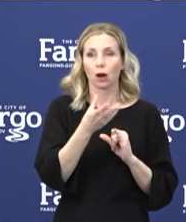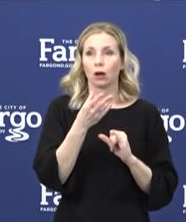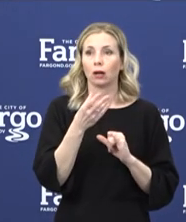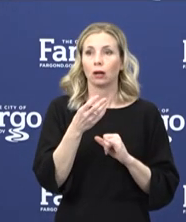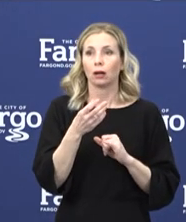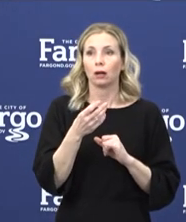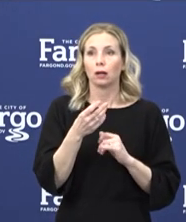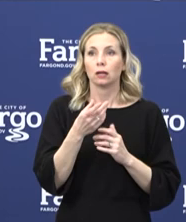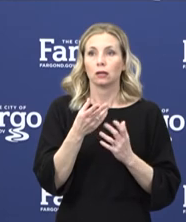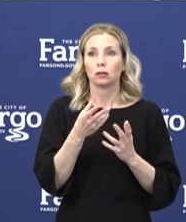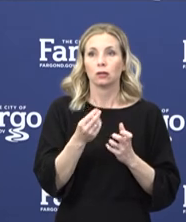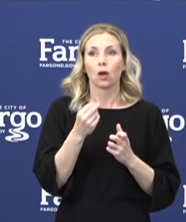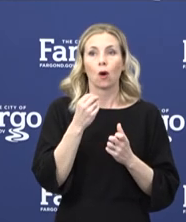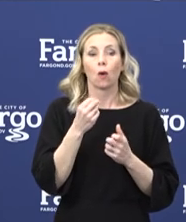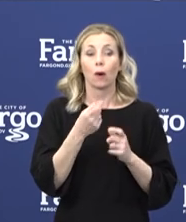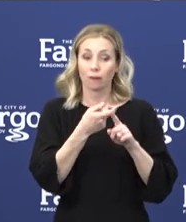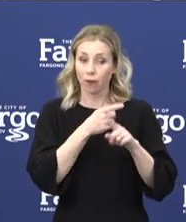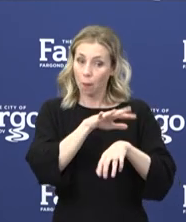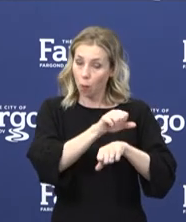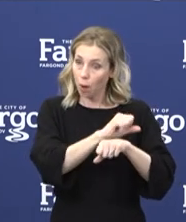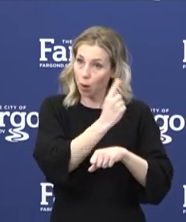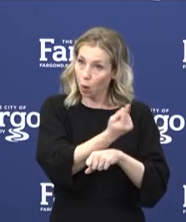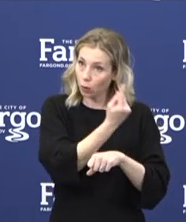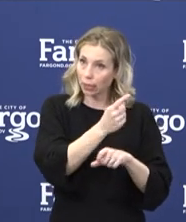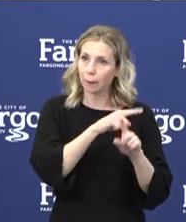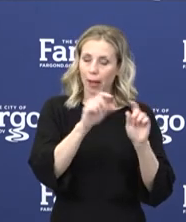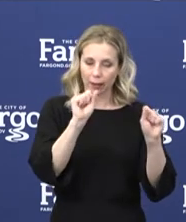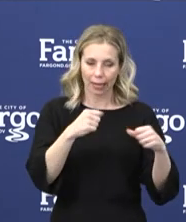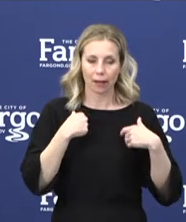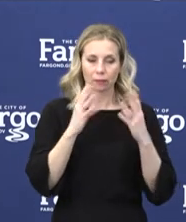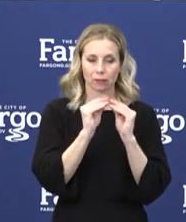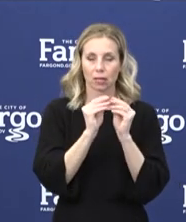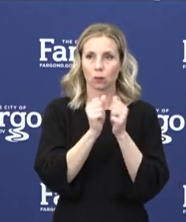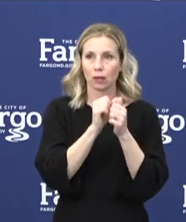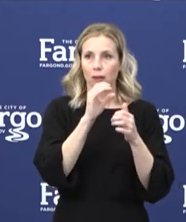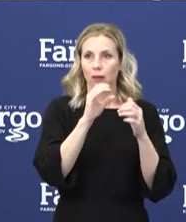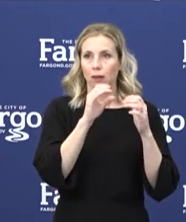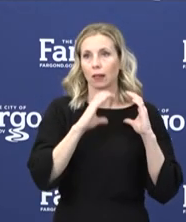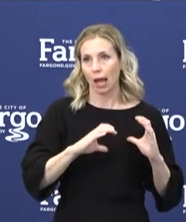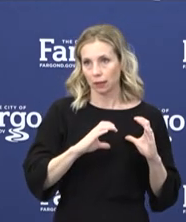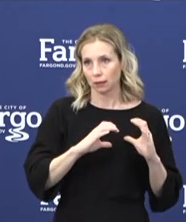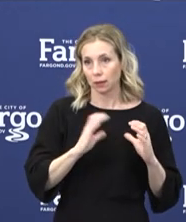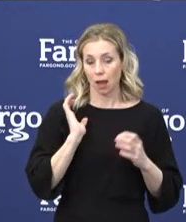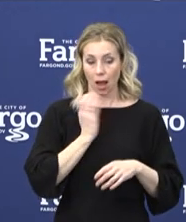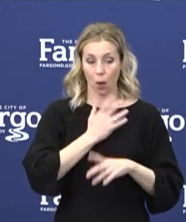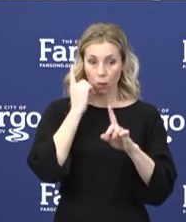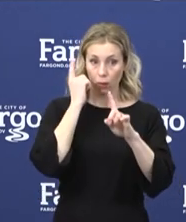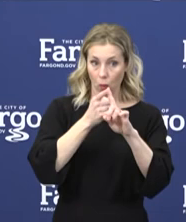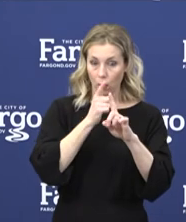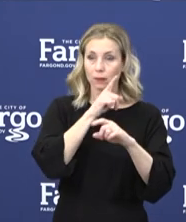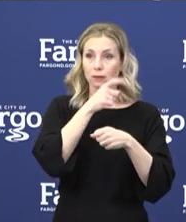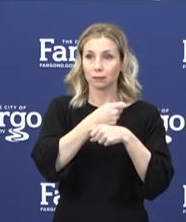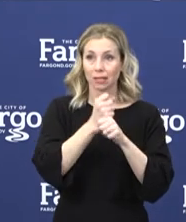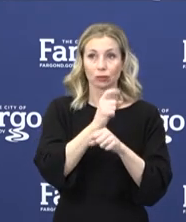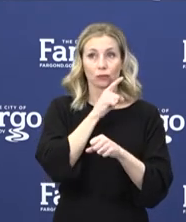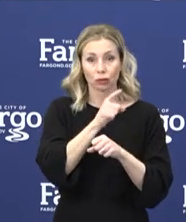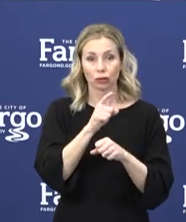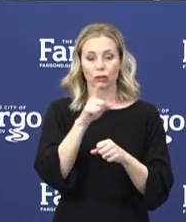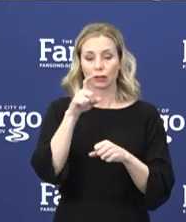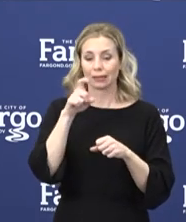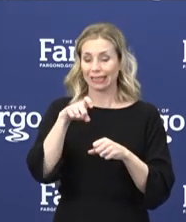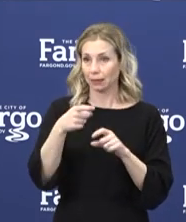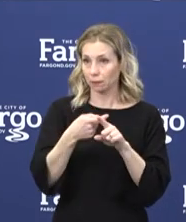urgent, by appointment only again, meetings with our clients. Our goal, as always, is to ensure the needs of our community are met.